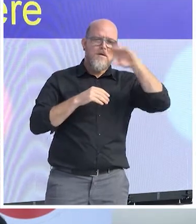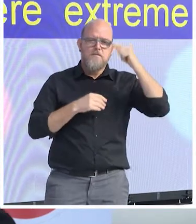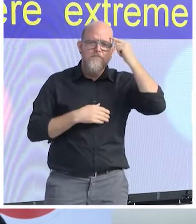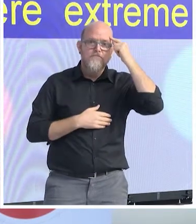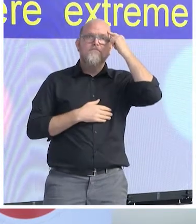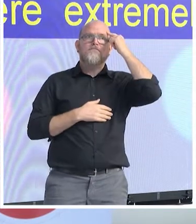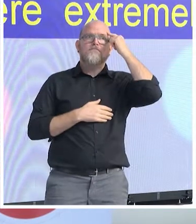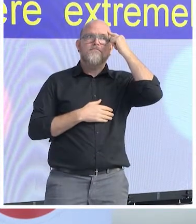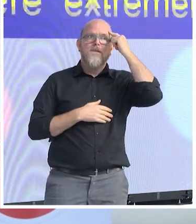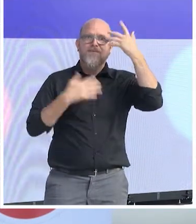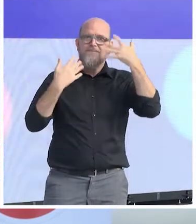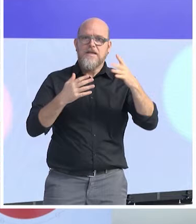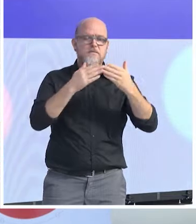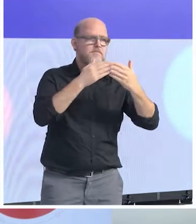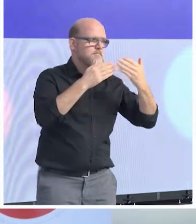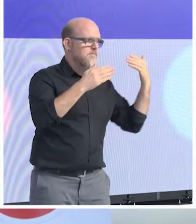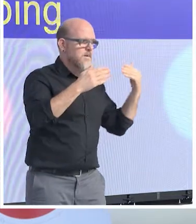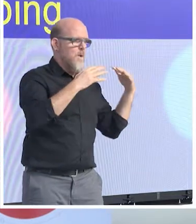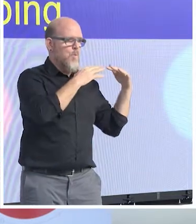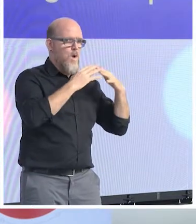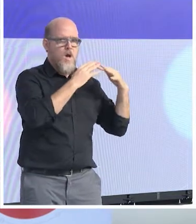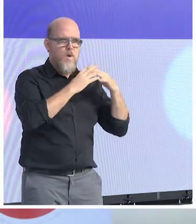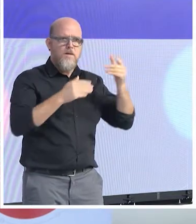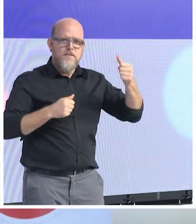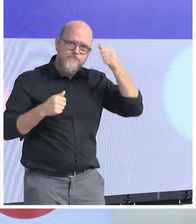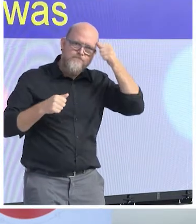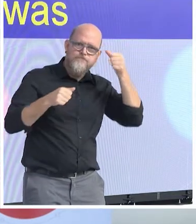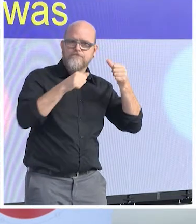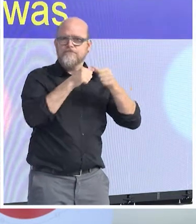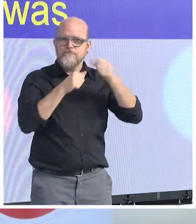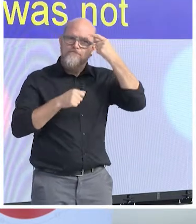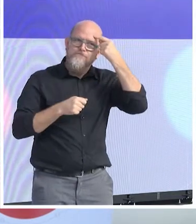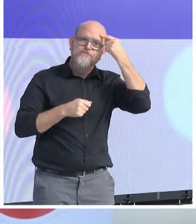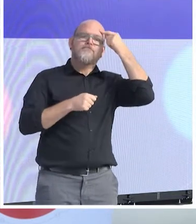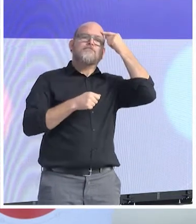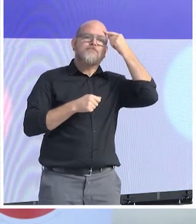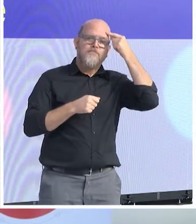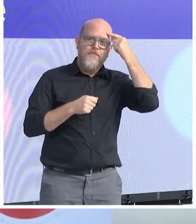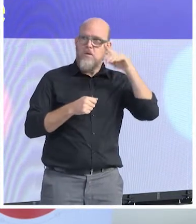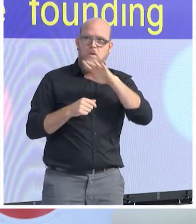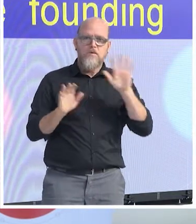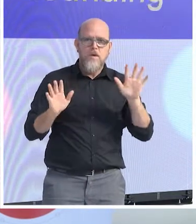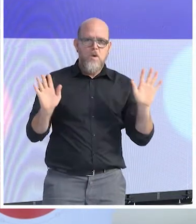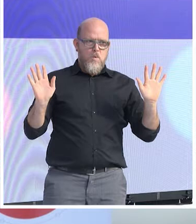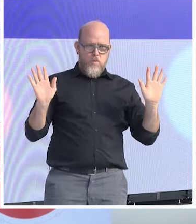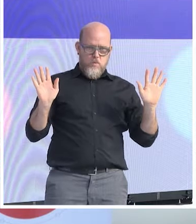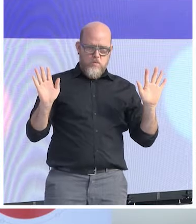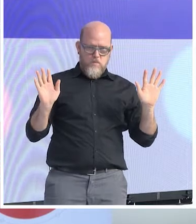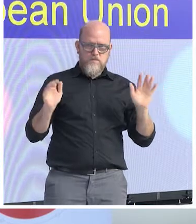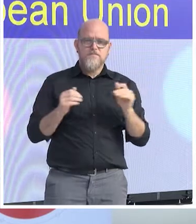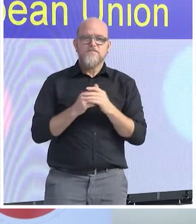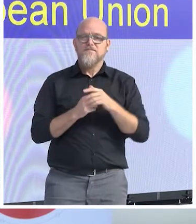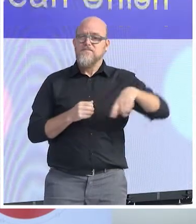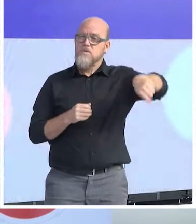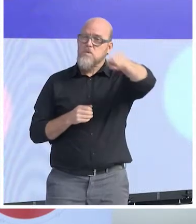have keeping European Union together, and it was not by accident that all the founding members of the European Union were the country that